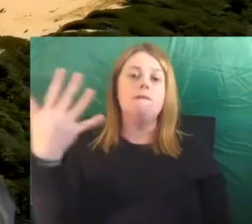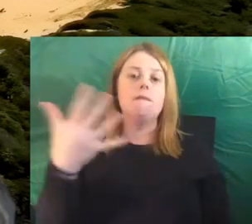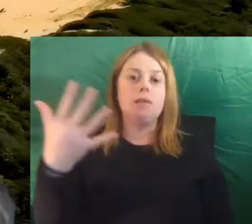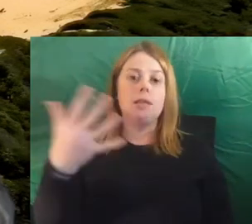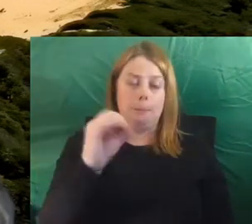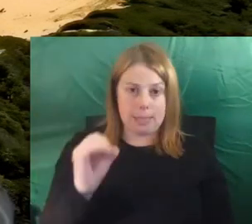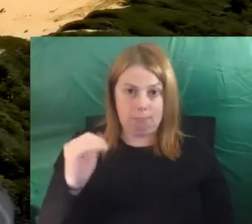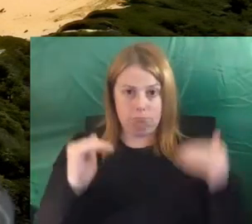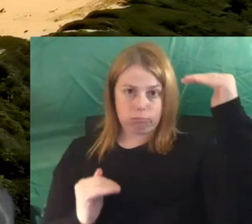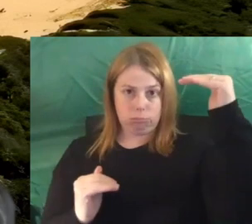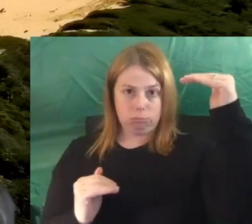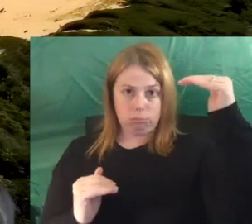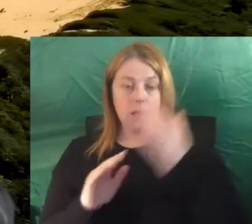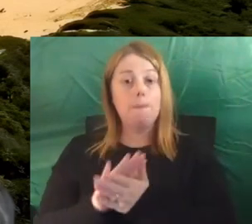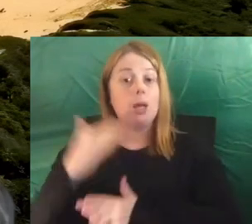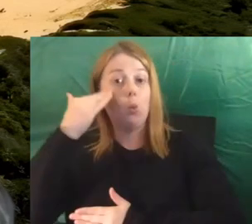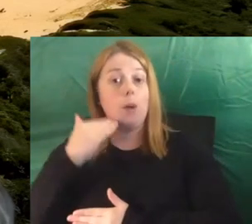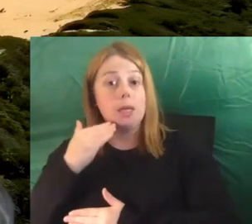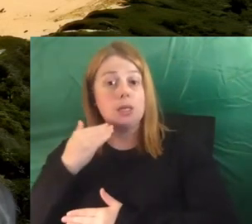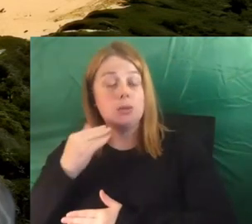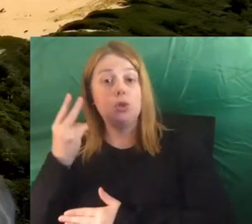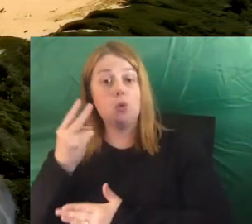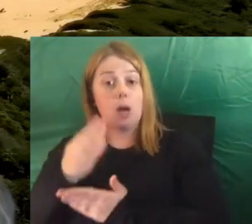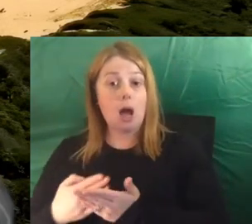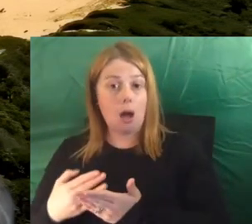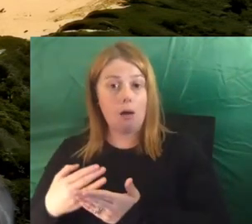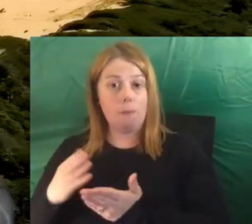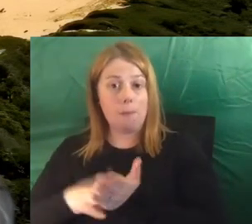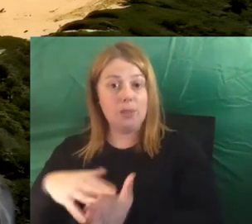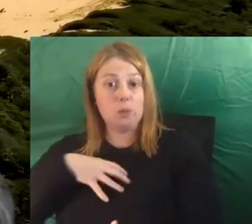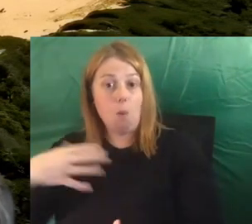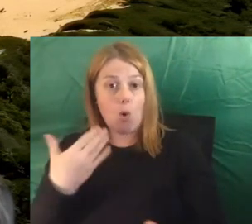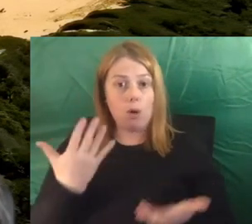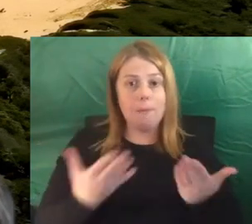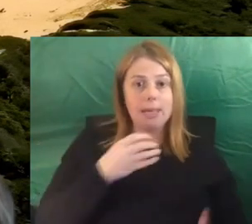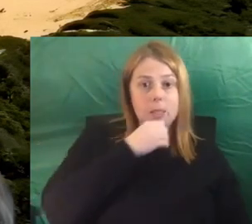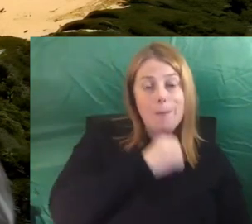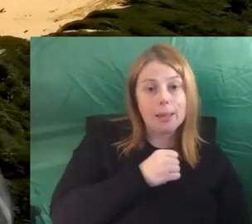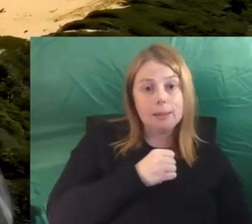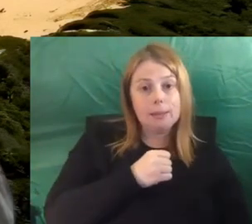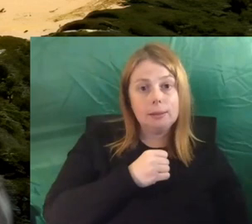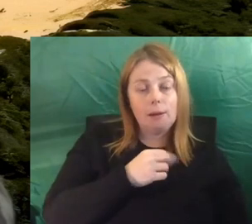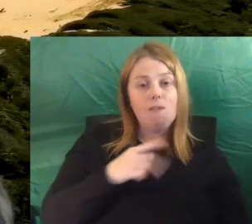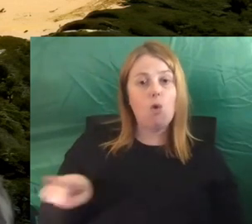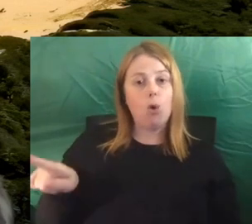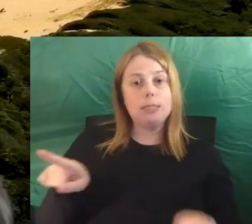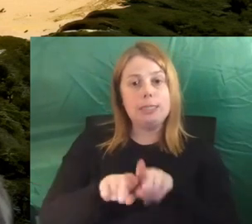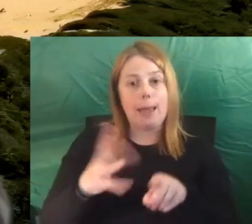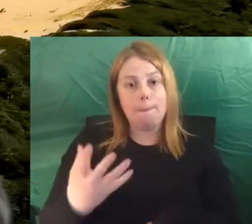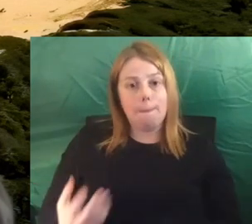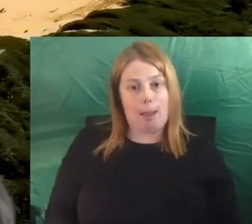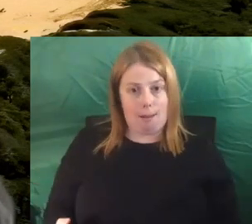to work two and a half more months each year just to get the same pay as men, because women are women. And the